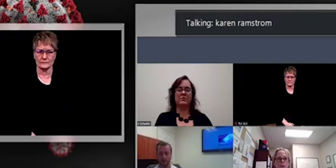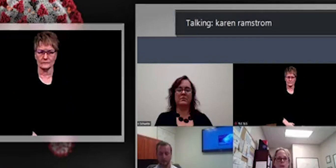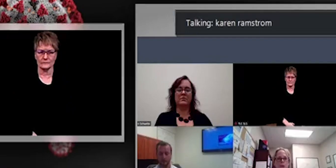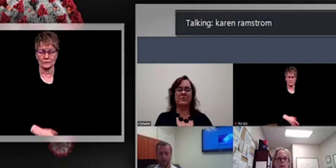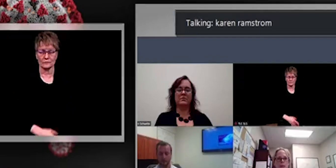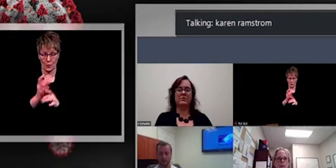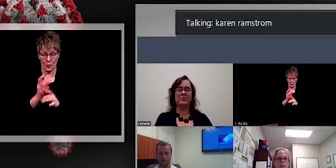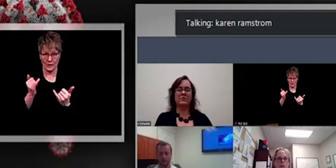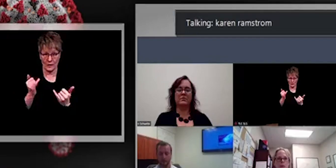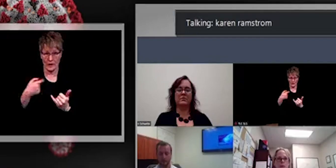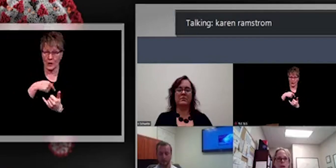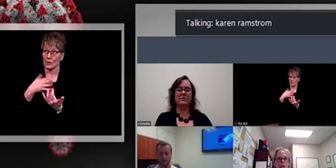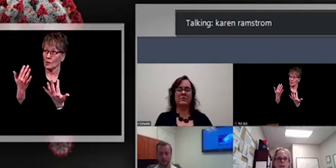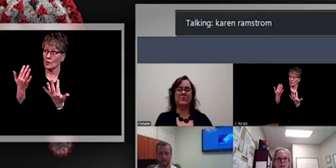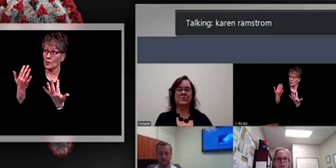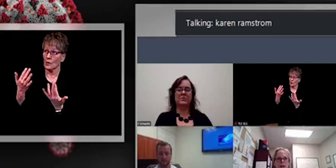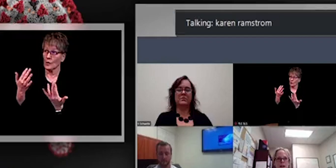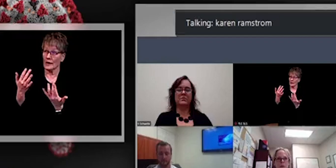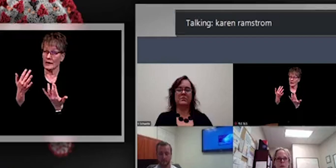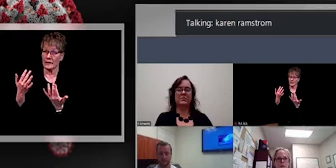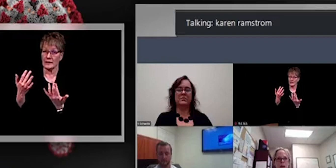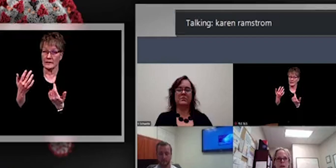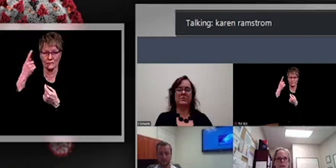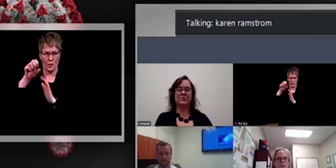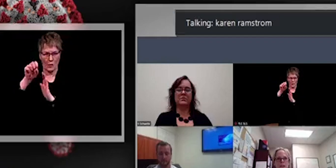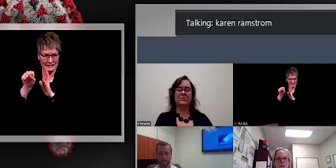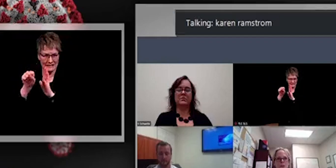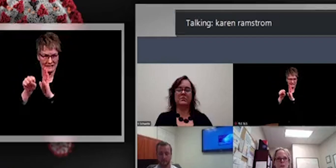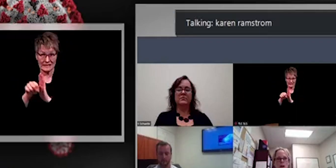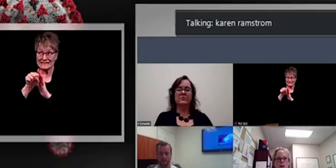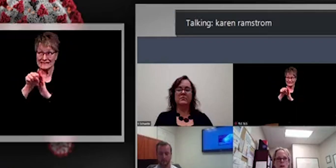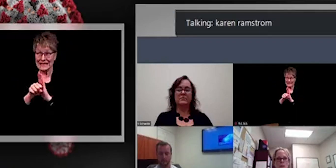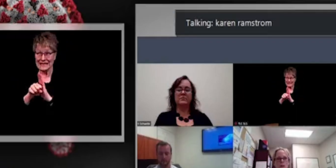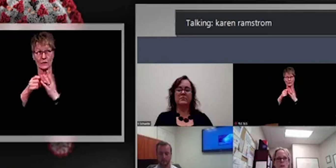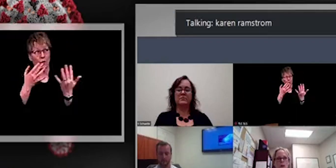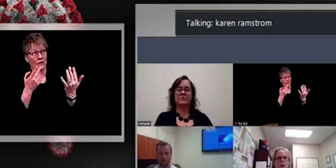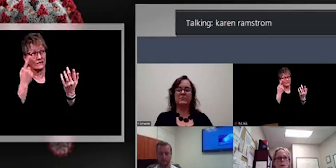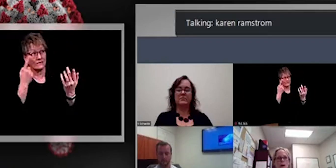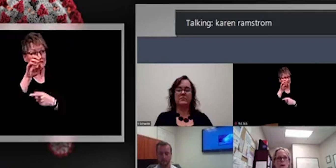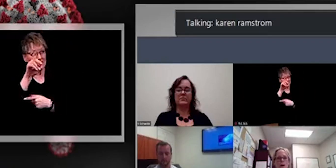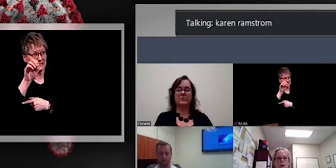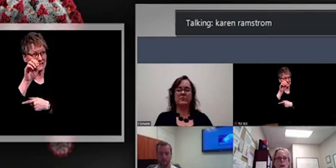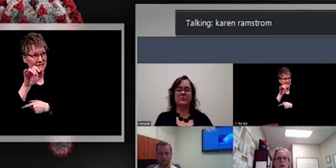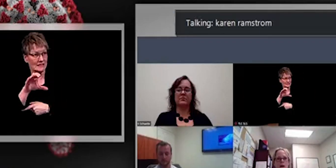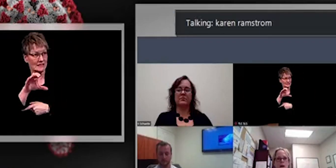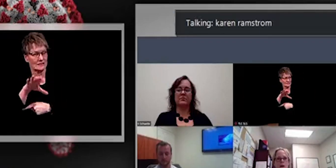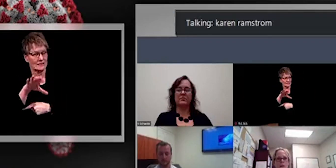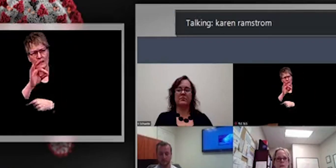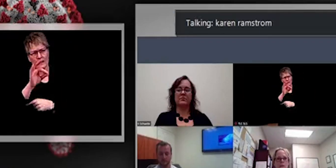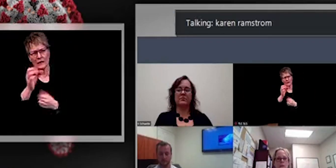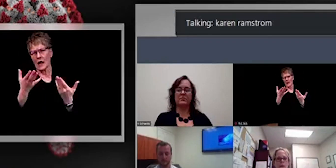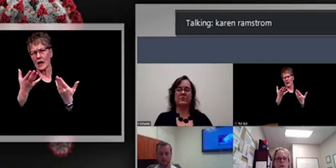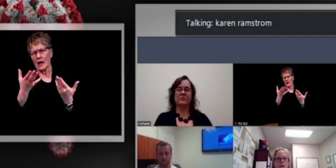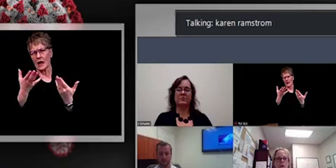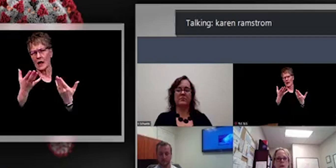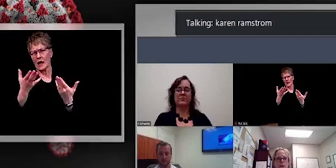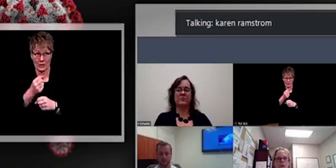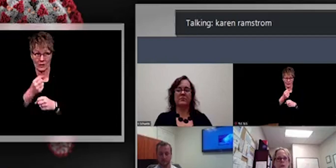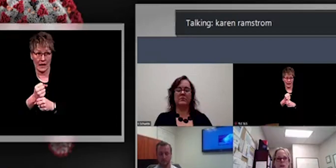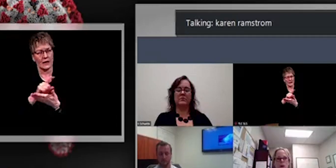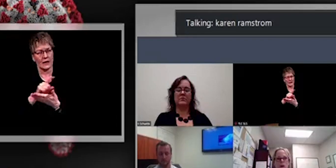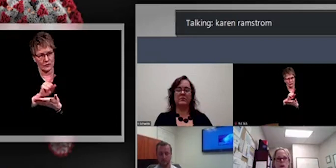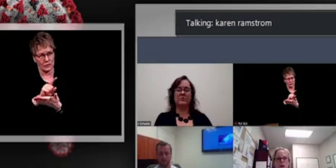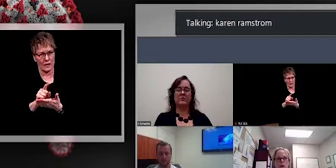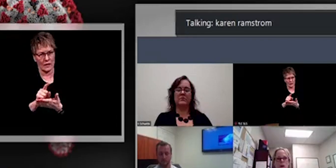hear for sure from CDC, what that is, um, what the allocation is. We've been talking with them as well about, um, that amount.